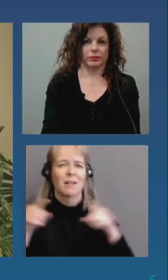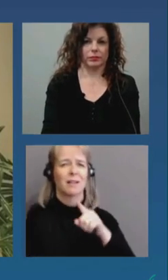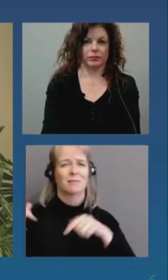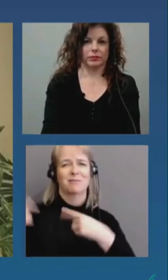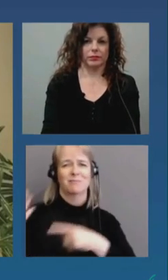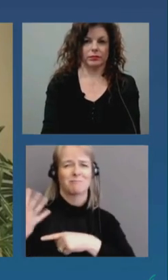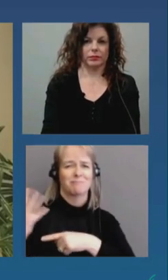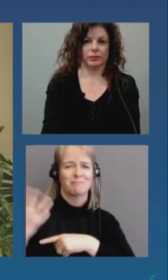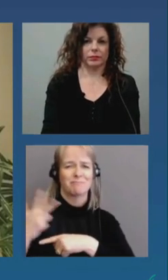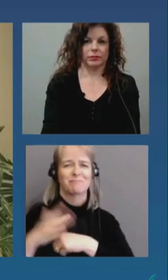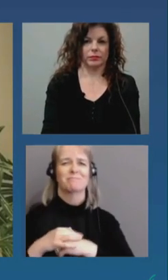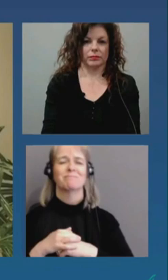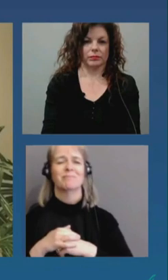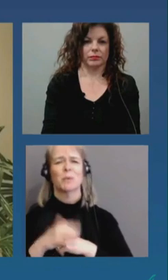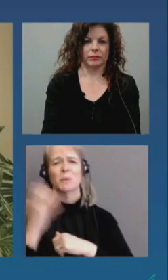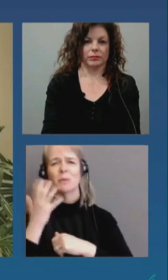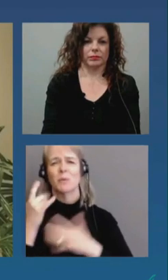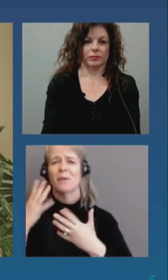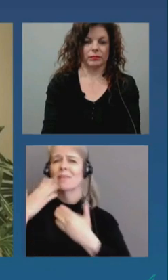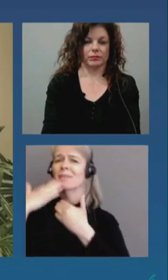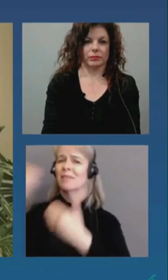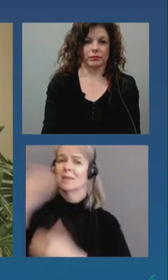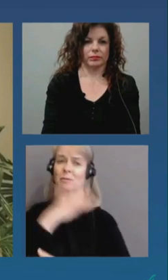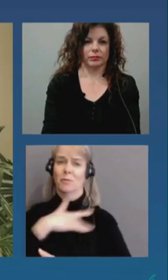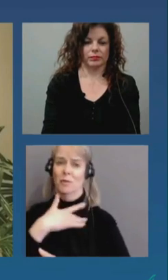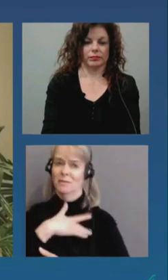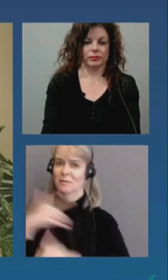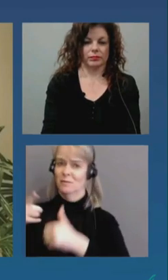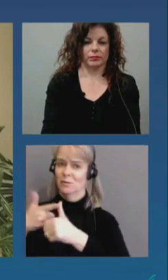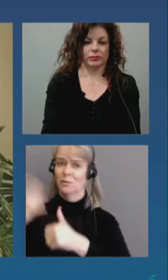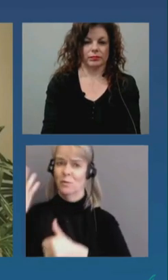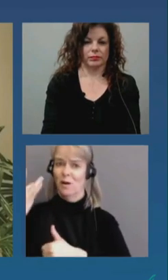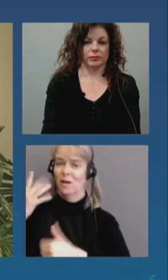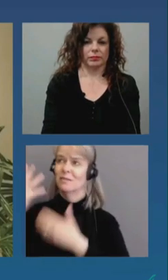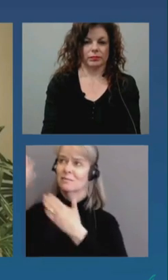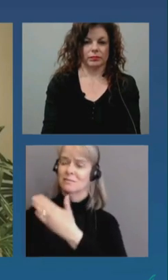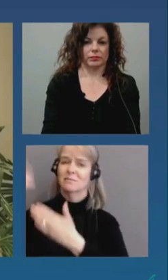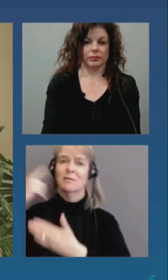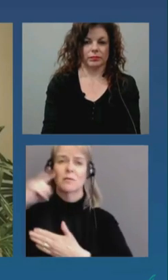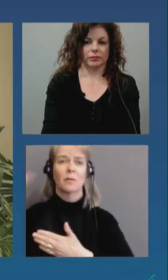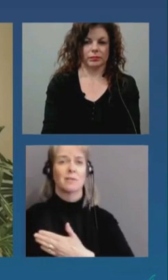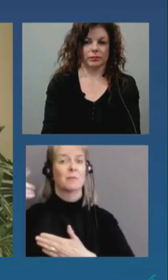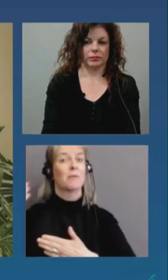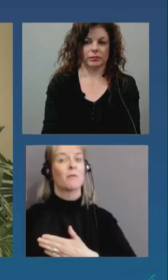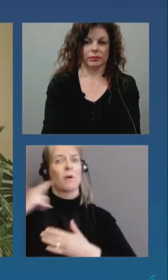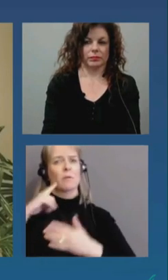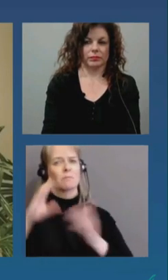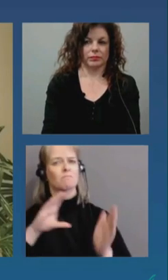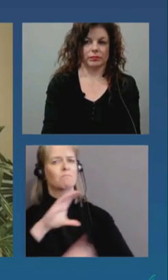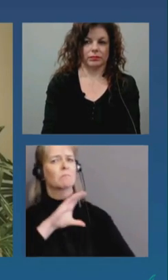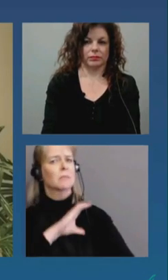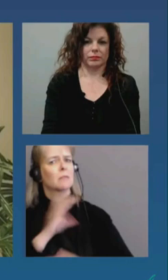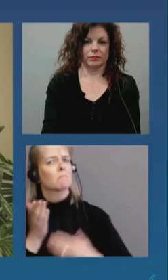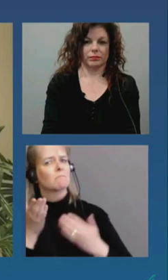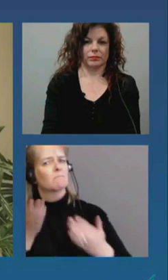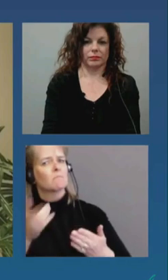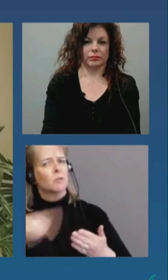the province on a couple of fronts for pulling back on the proposal of random checks by our police service.